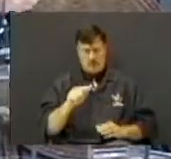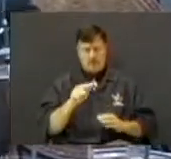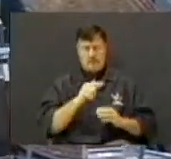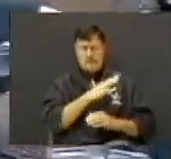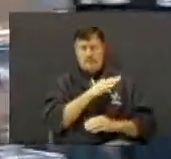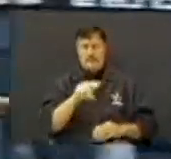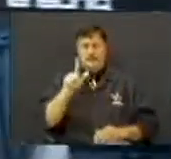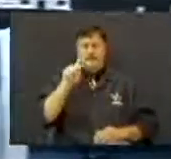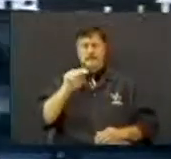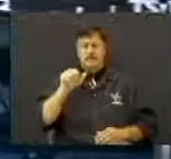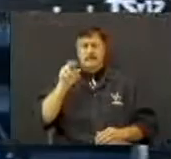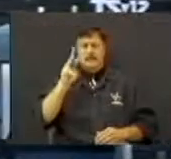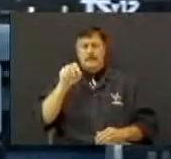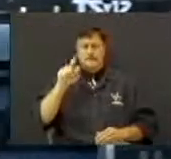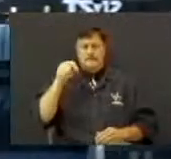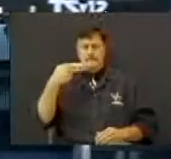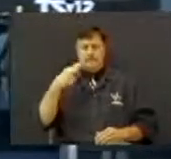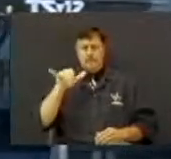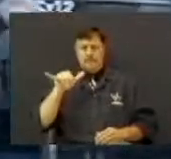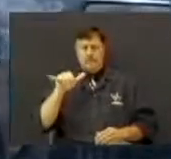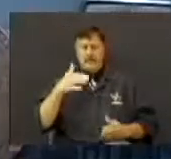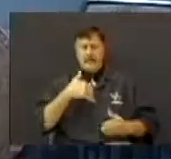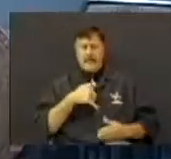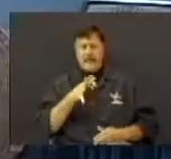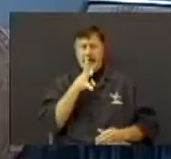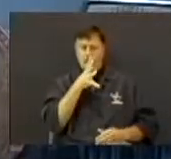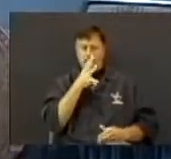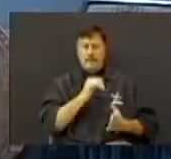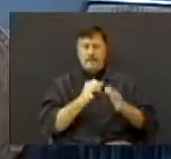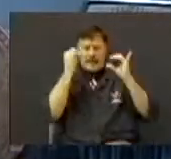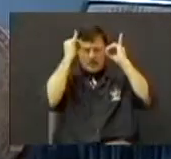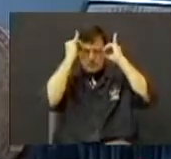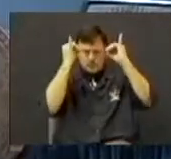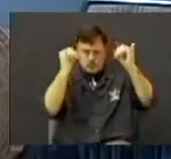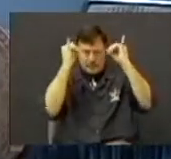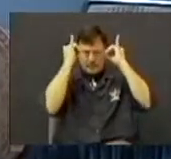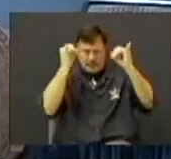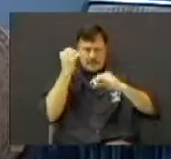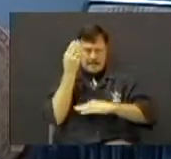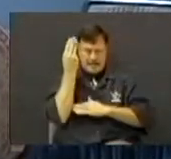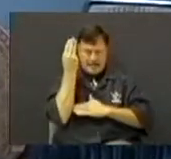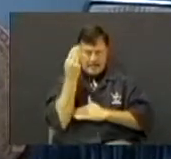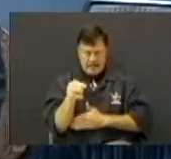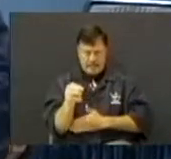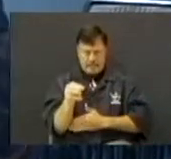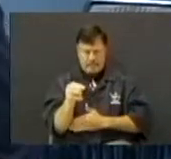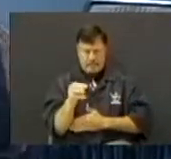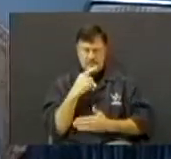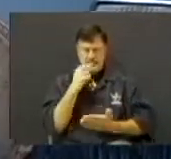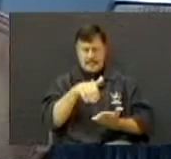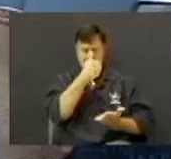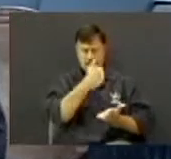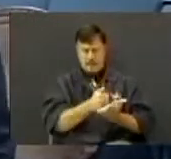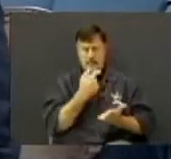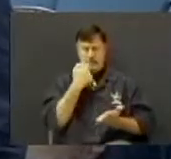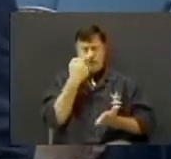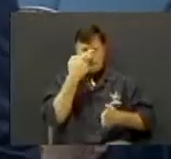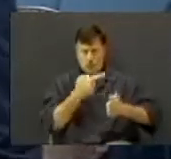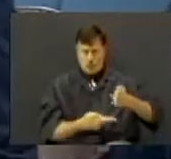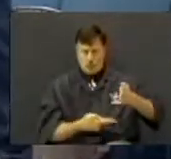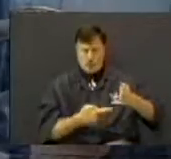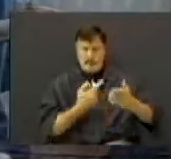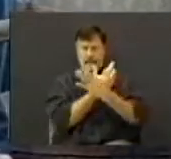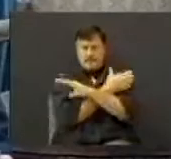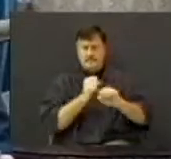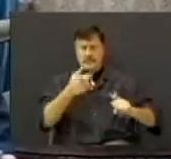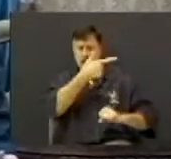And Timothy had a mom that instructed him. Somebody say amen. I want to tell you what, I'm